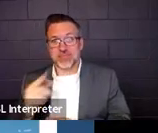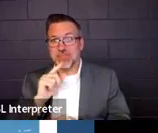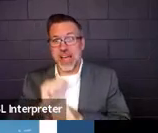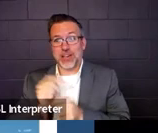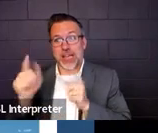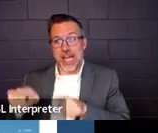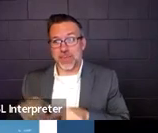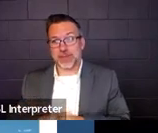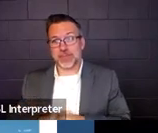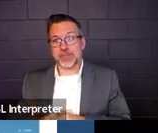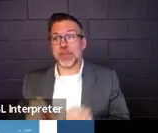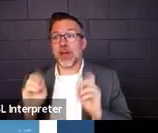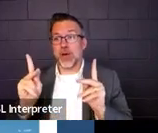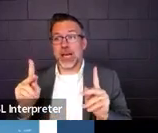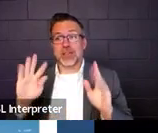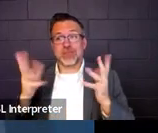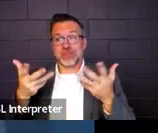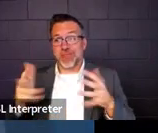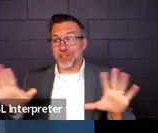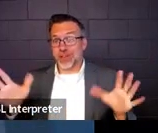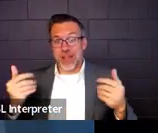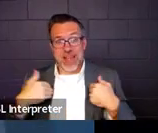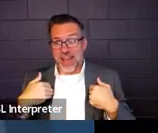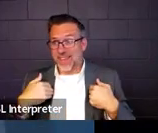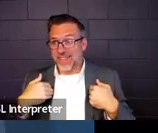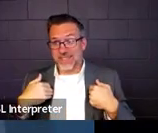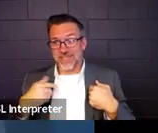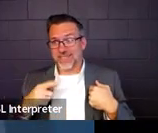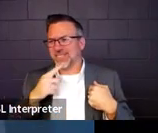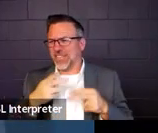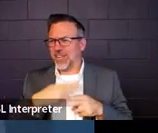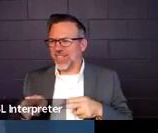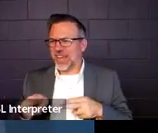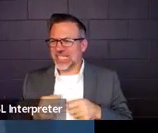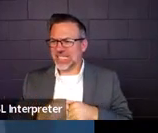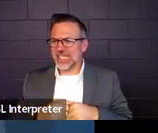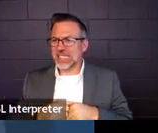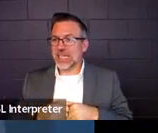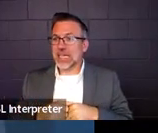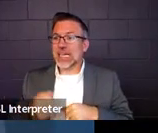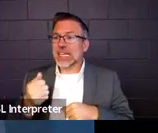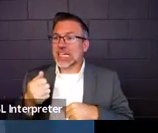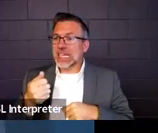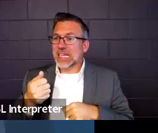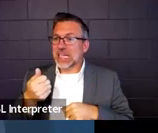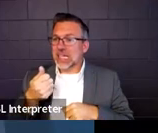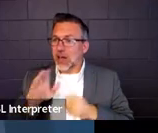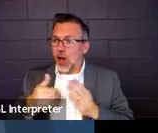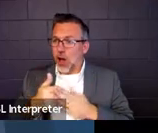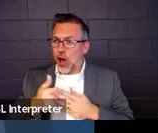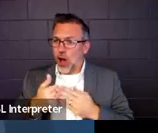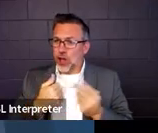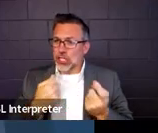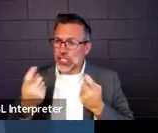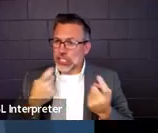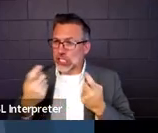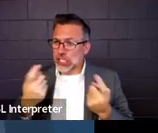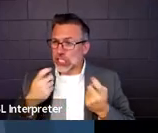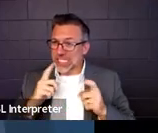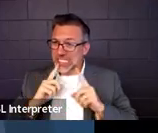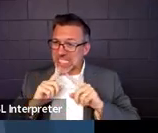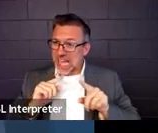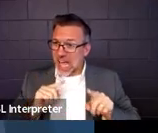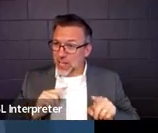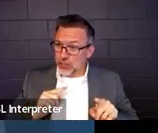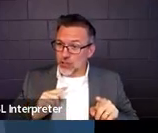All right. That's all I got. That was very fast. Did I answer everybody's questions? Because they were coming in at the beginning and